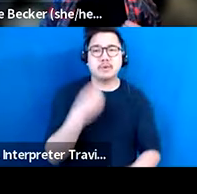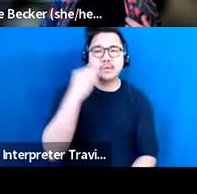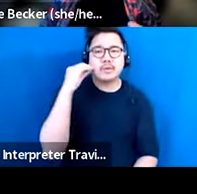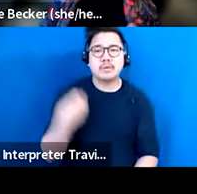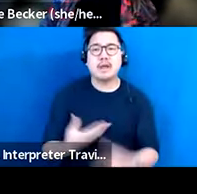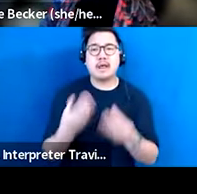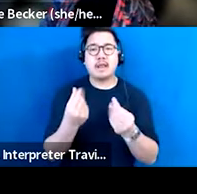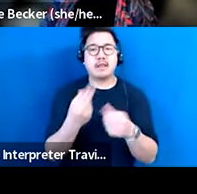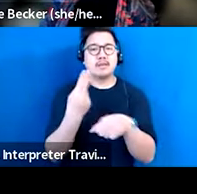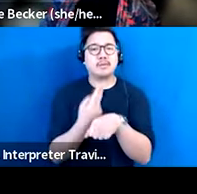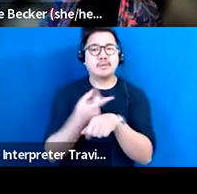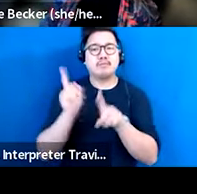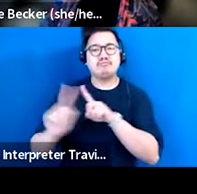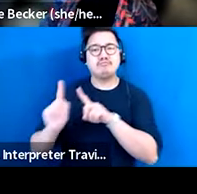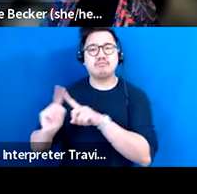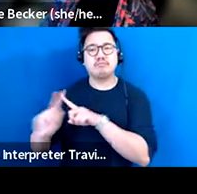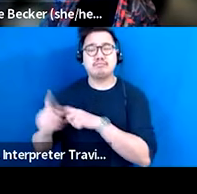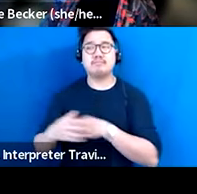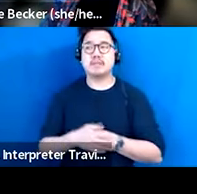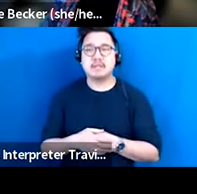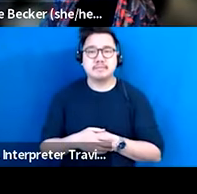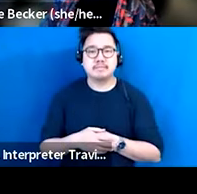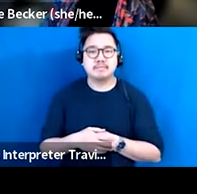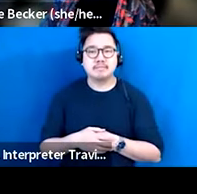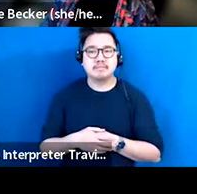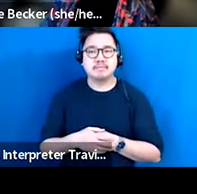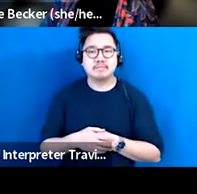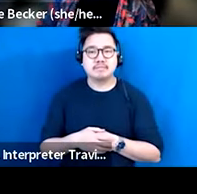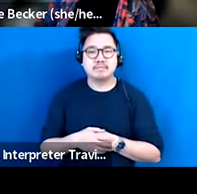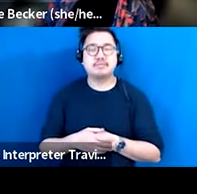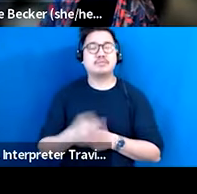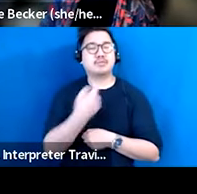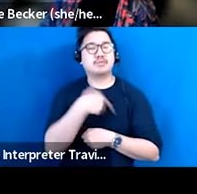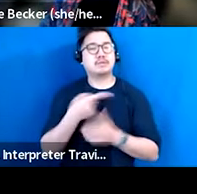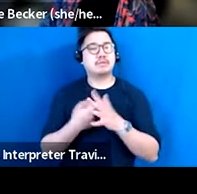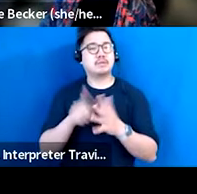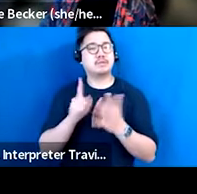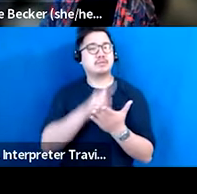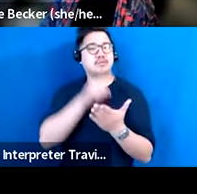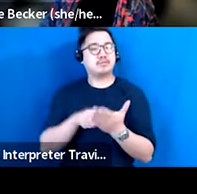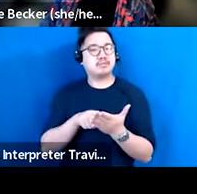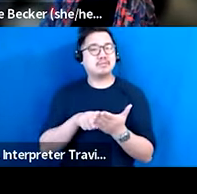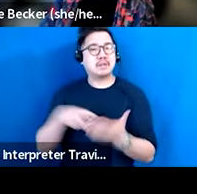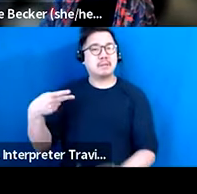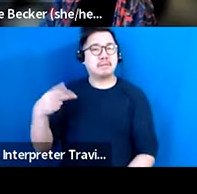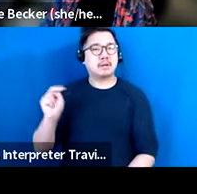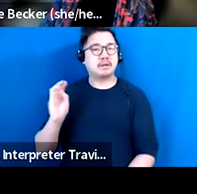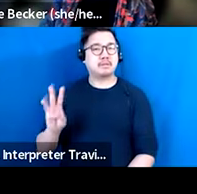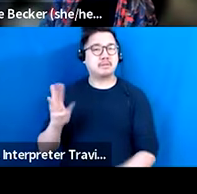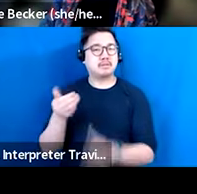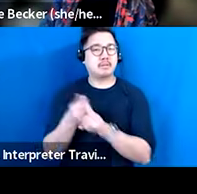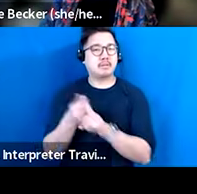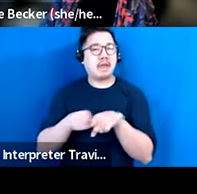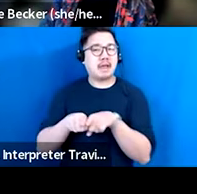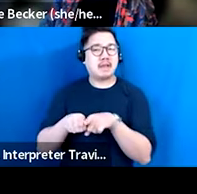throughout the region. And over time, you start to develop this view of the region as an ecosystem. And I personally